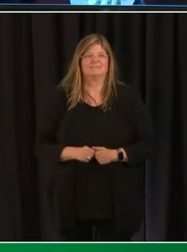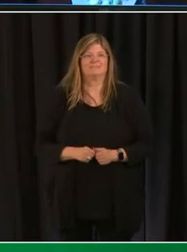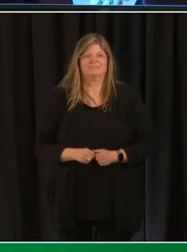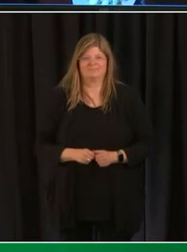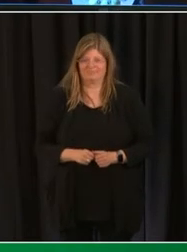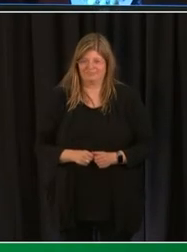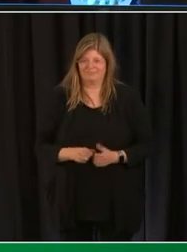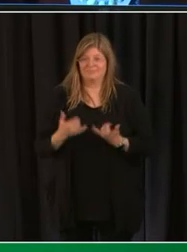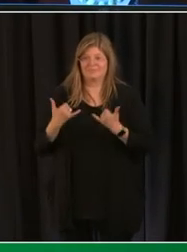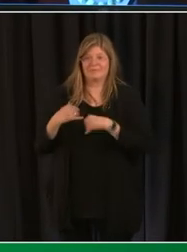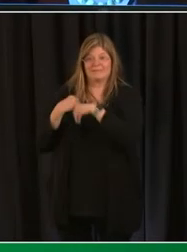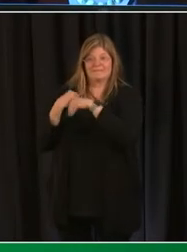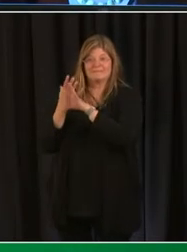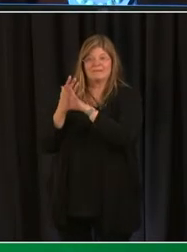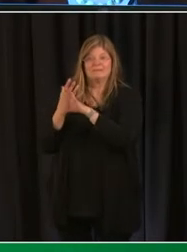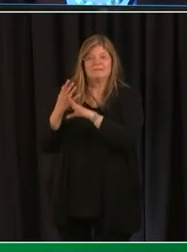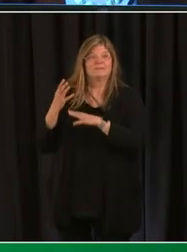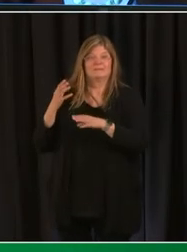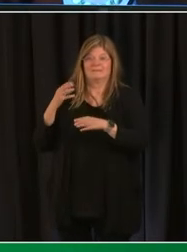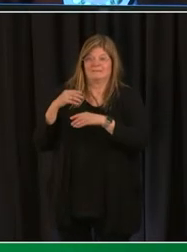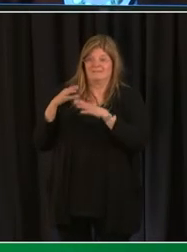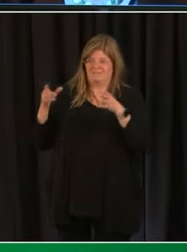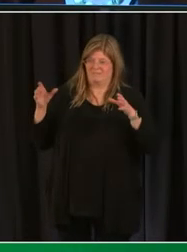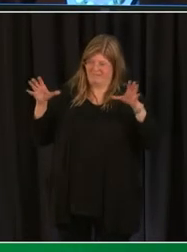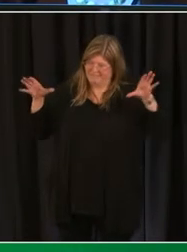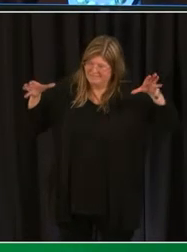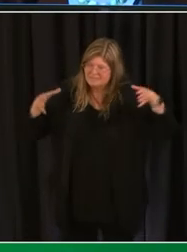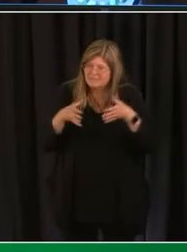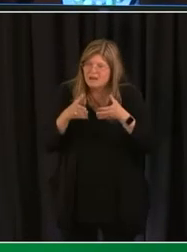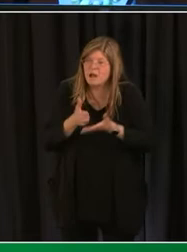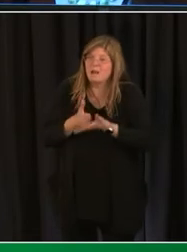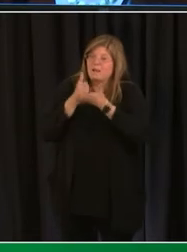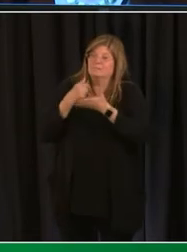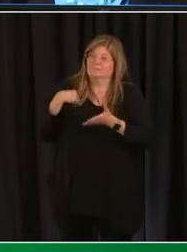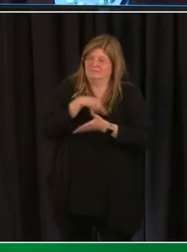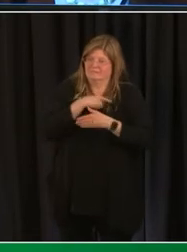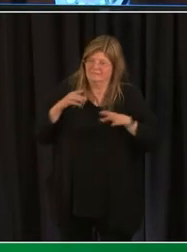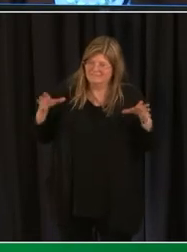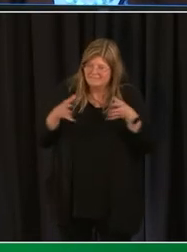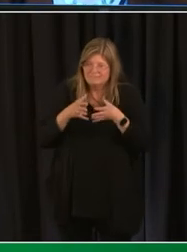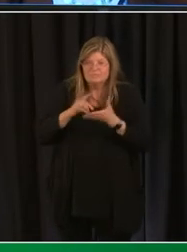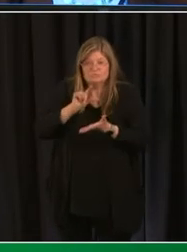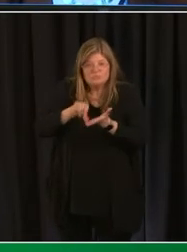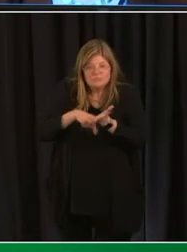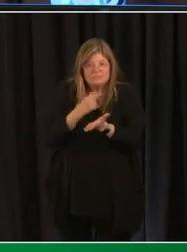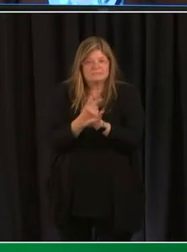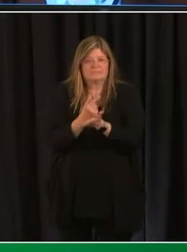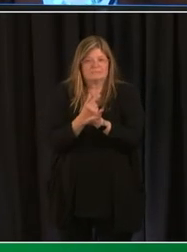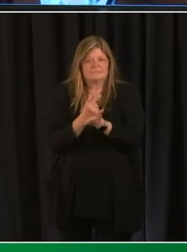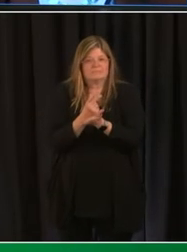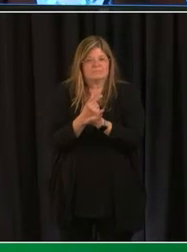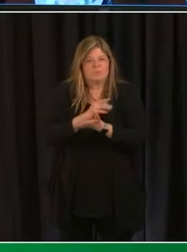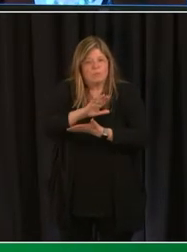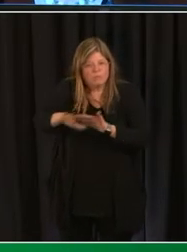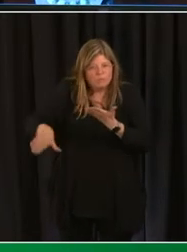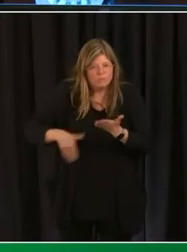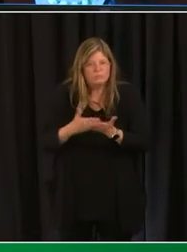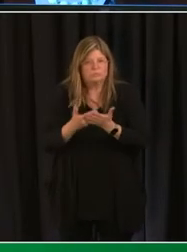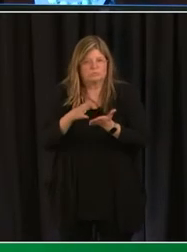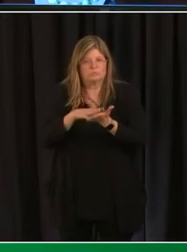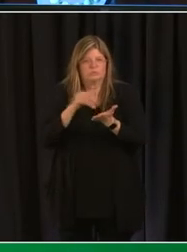virtual learning has helped us to double down on our efforts to ensure that our graduates feel prepared for life beyond DCPS